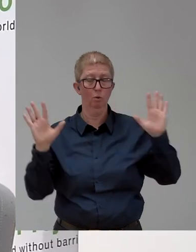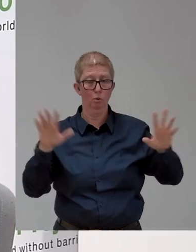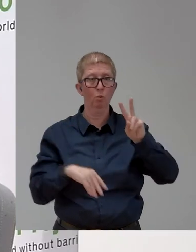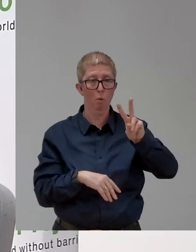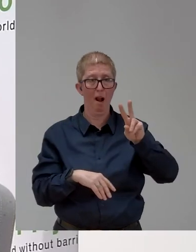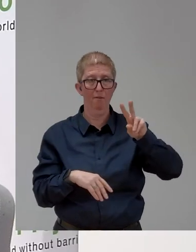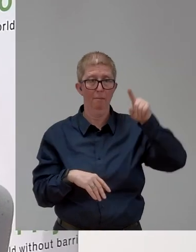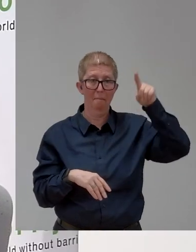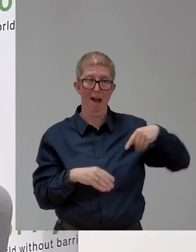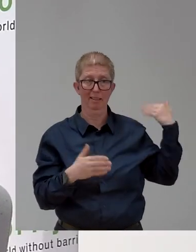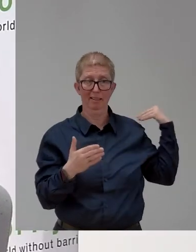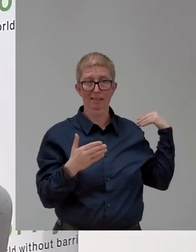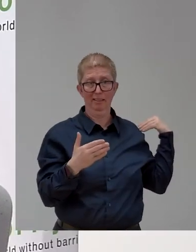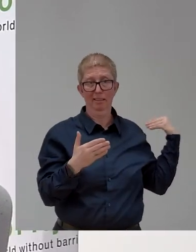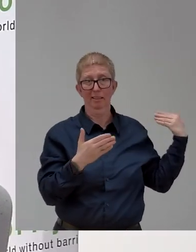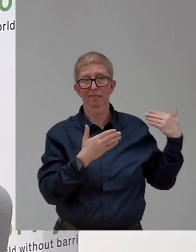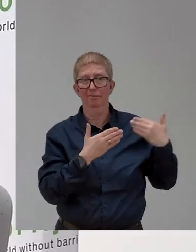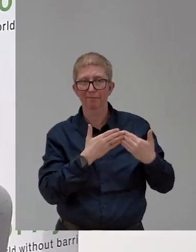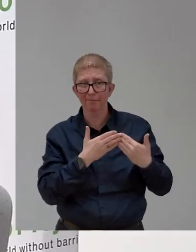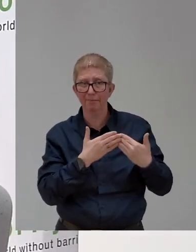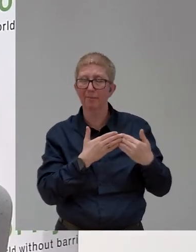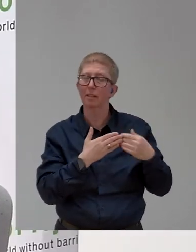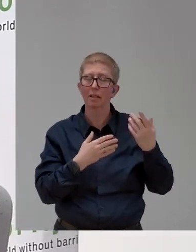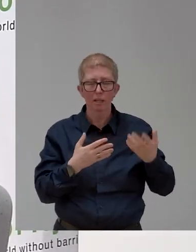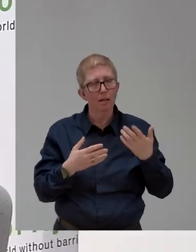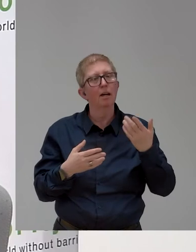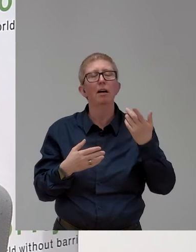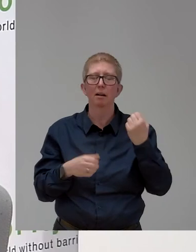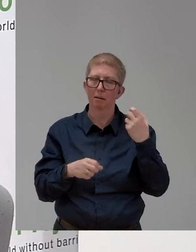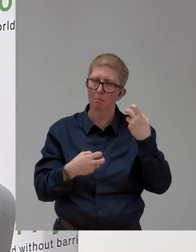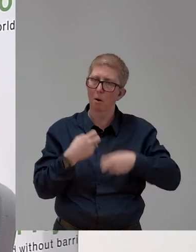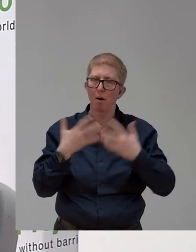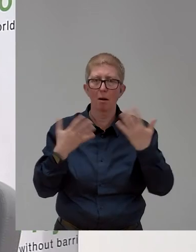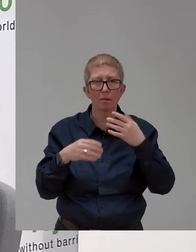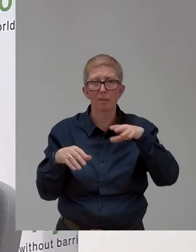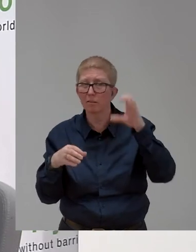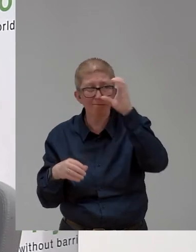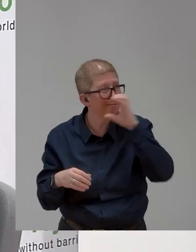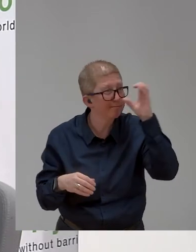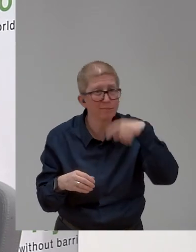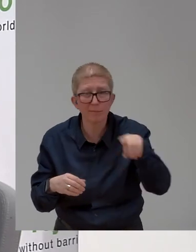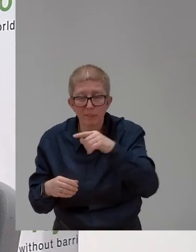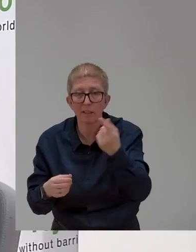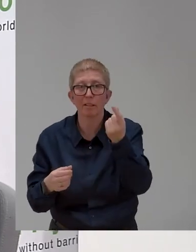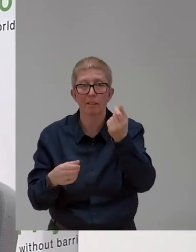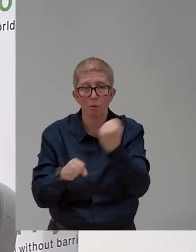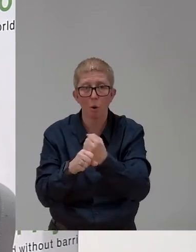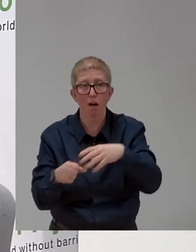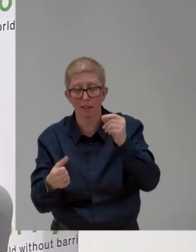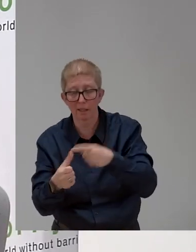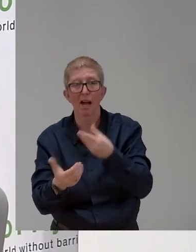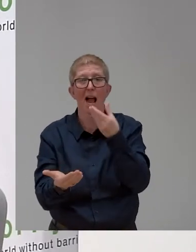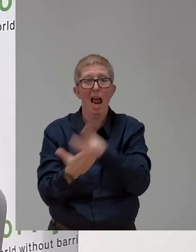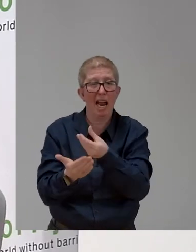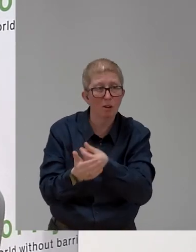age, due to the changes in the job market, due to changes in the economies. And we need to have a specific focus on how